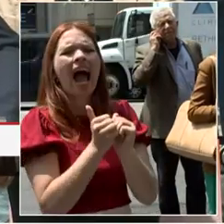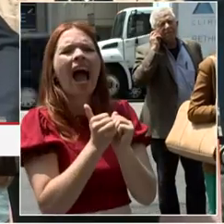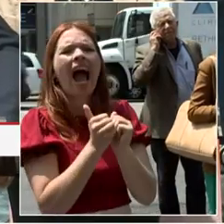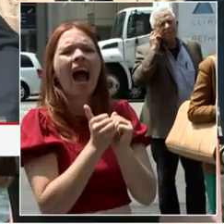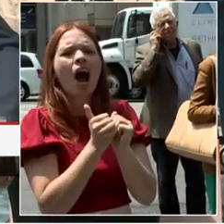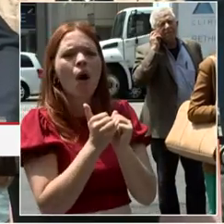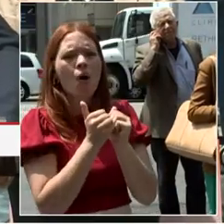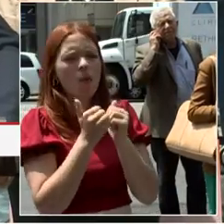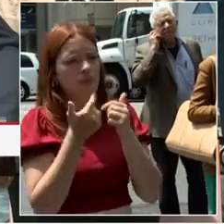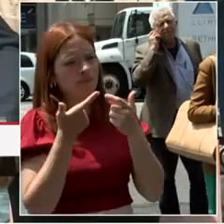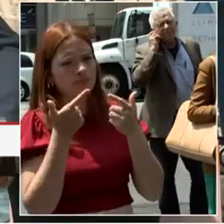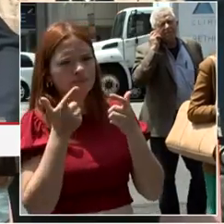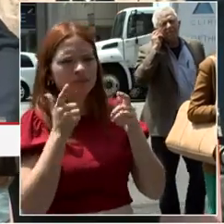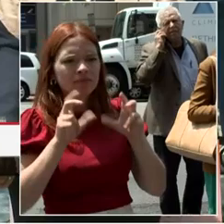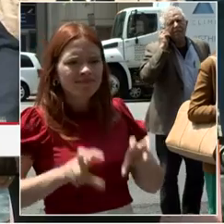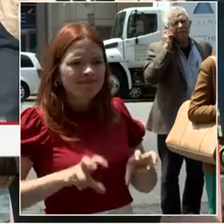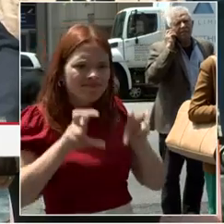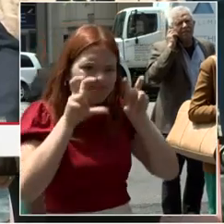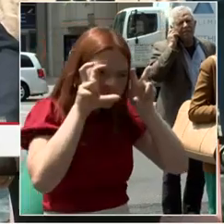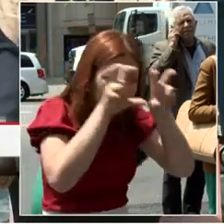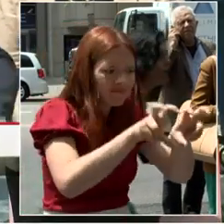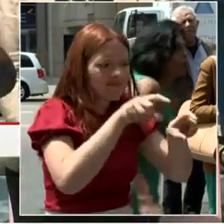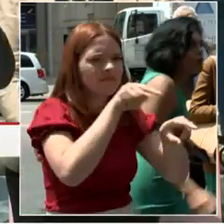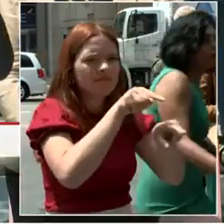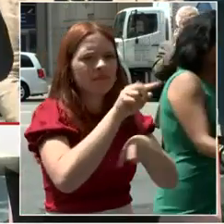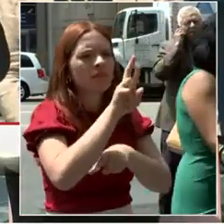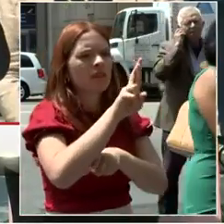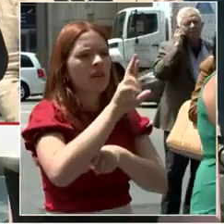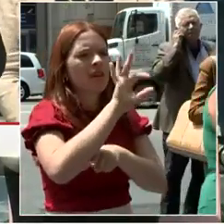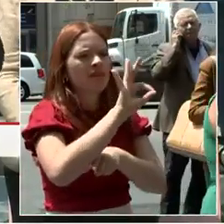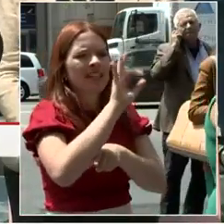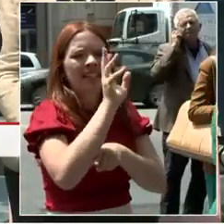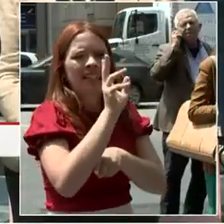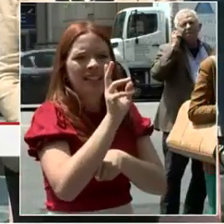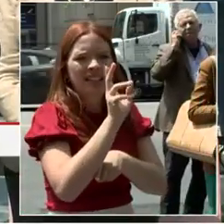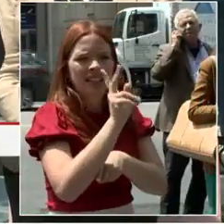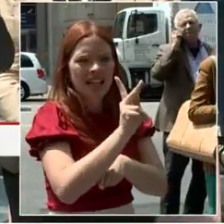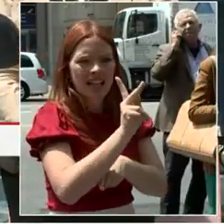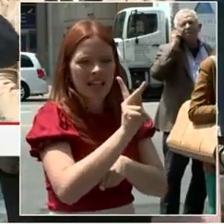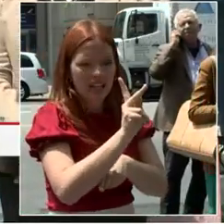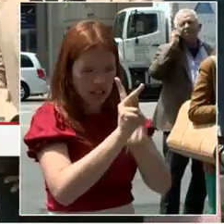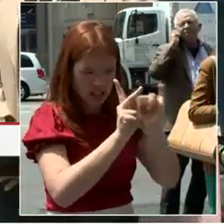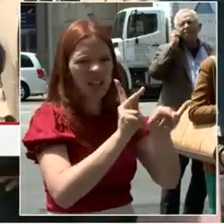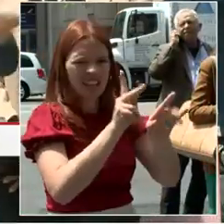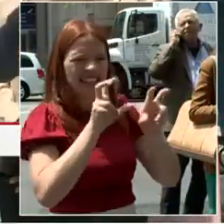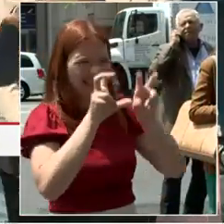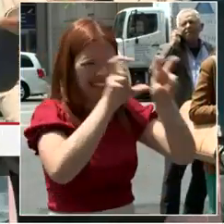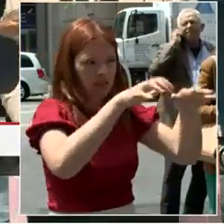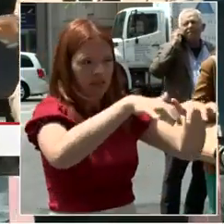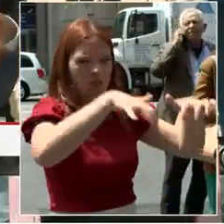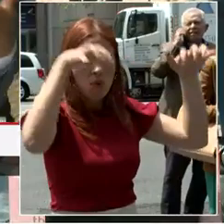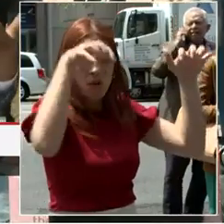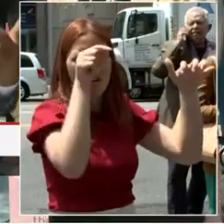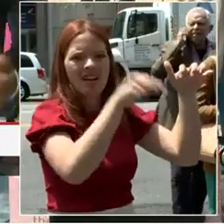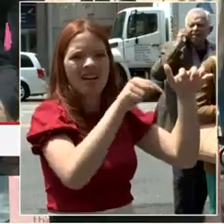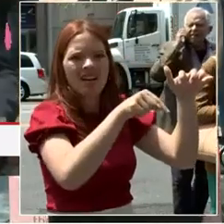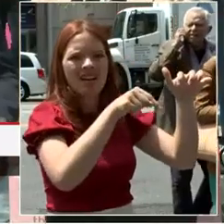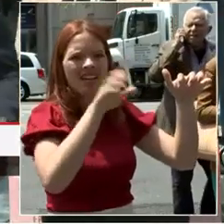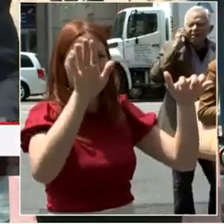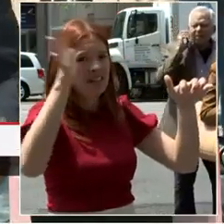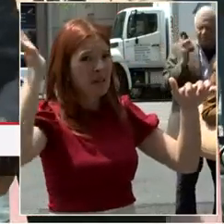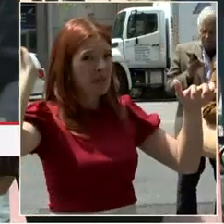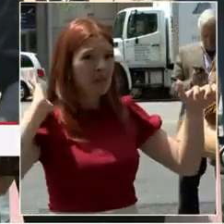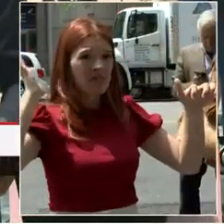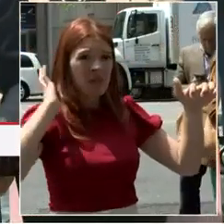innovation and think about all that could be there. Don't think about it as the old RFK and the sea of parking lines. Think about it